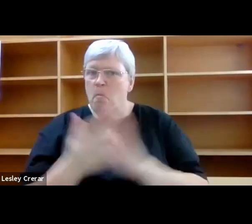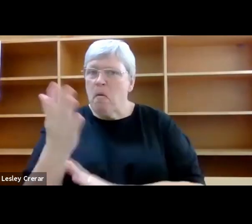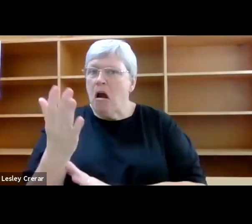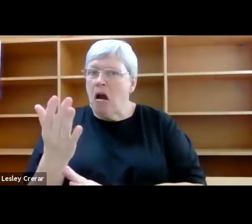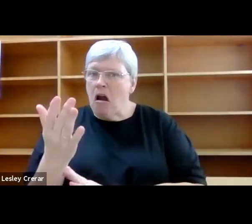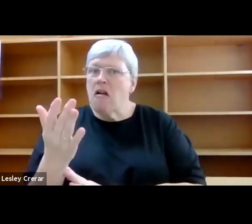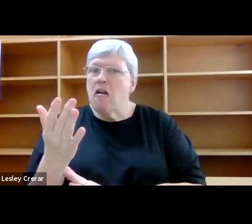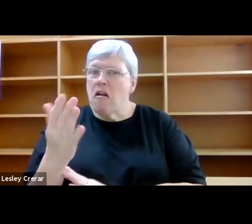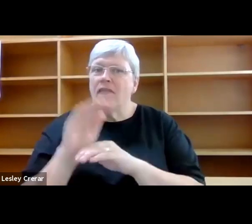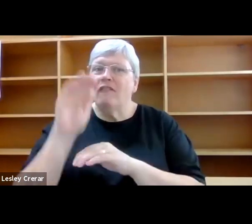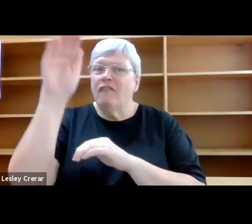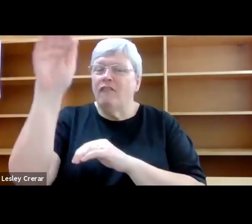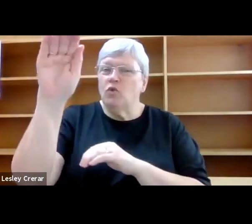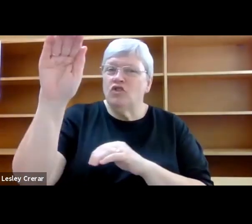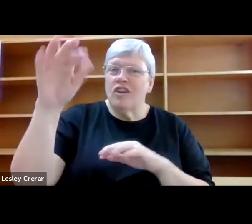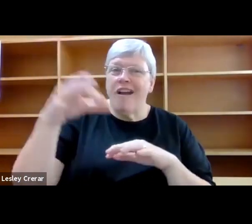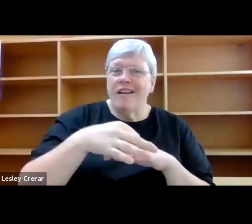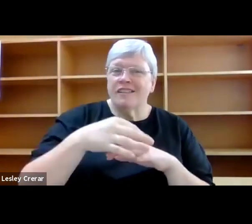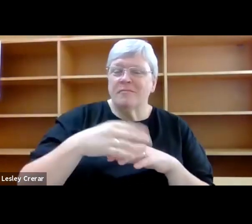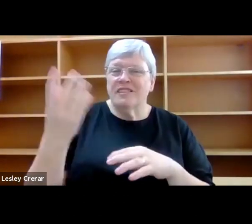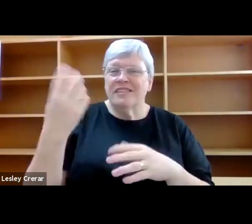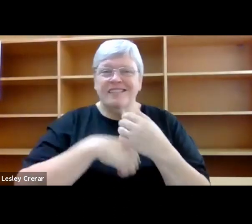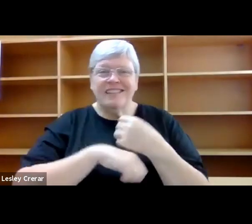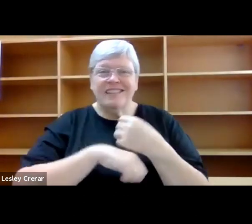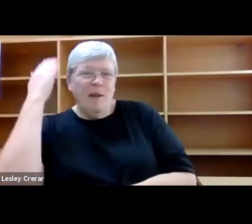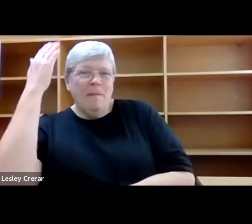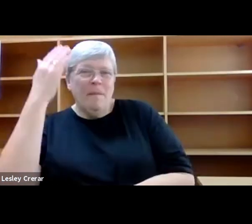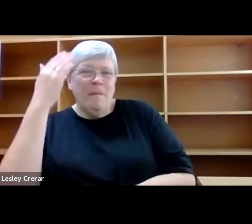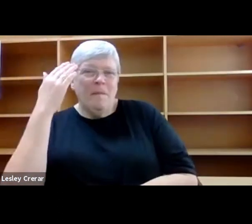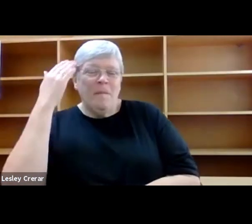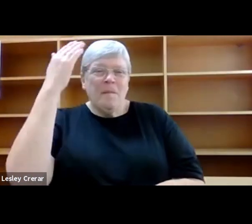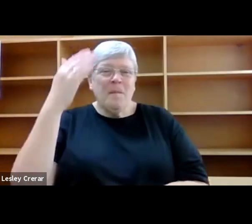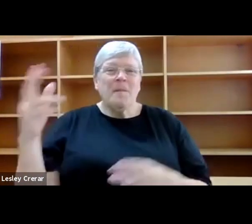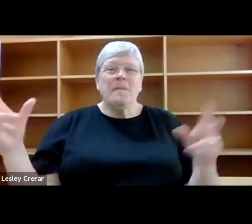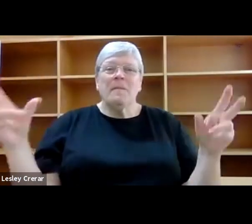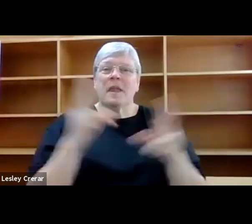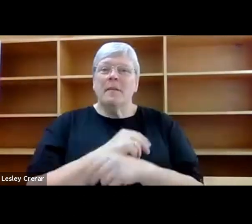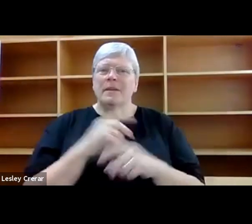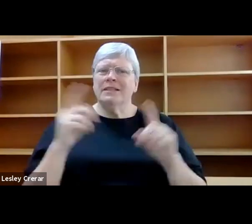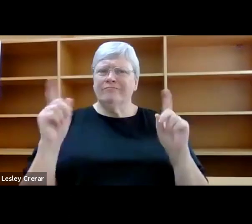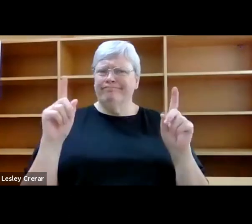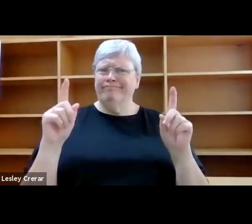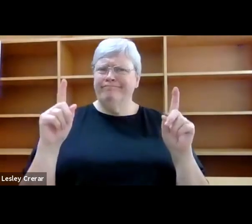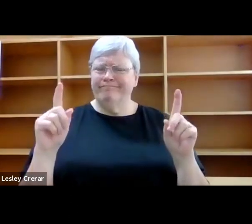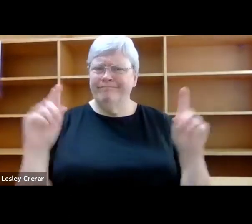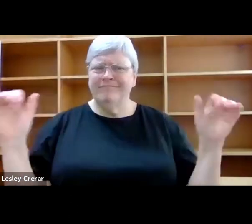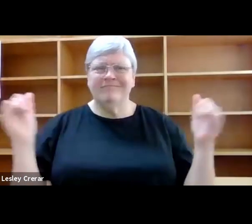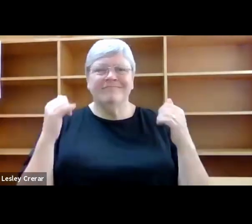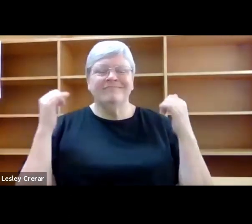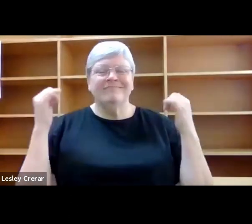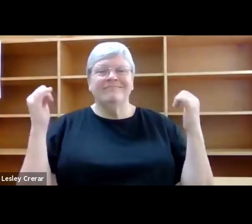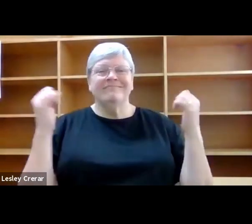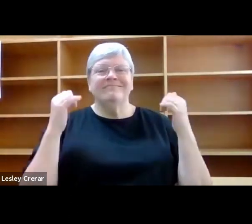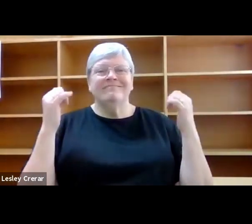husbands stride into dreams. What is missing from the revelry, it seems, is the presence